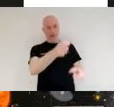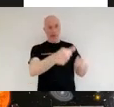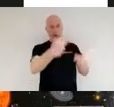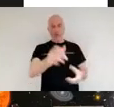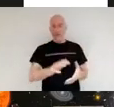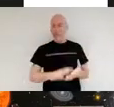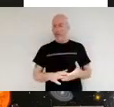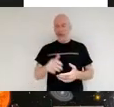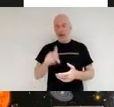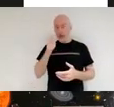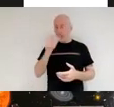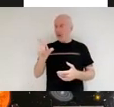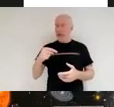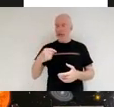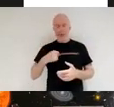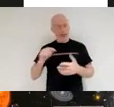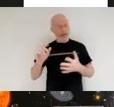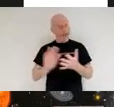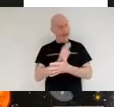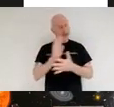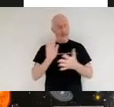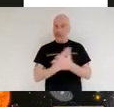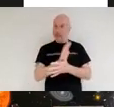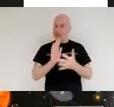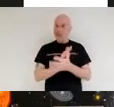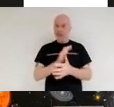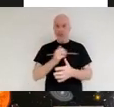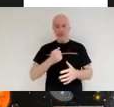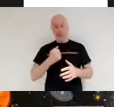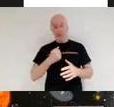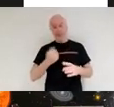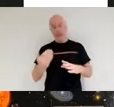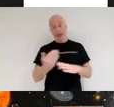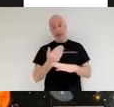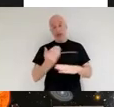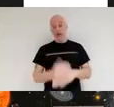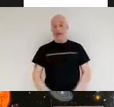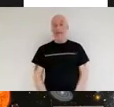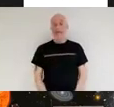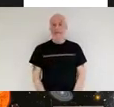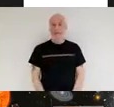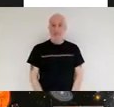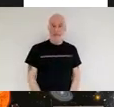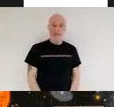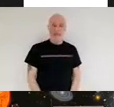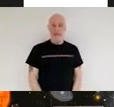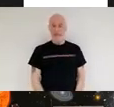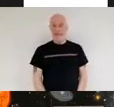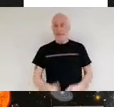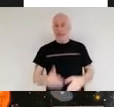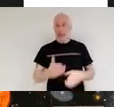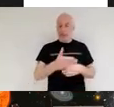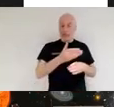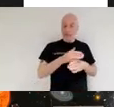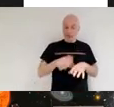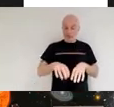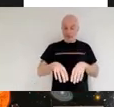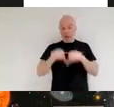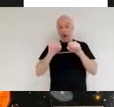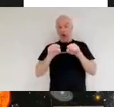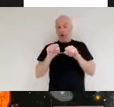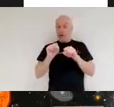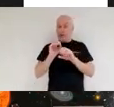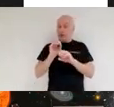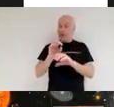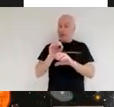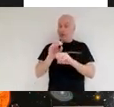i do enjoy my job a lot so before i get into my presentation proper on the web telescope it is